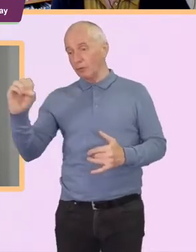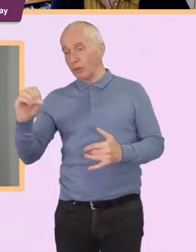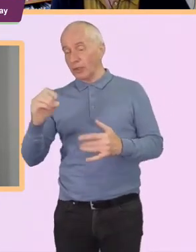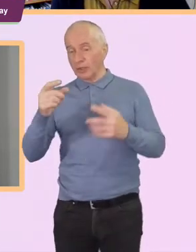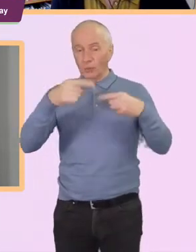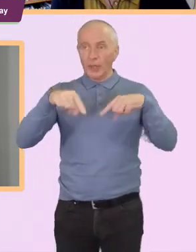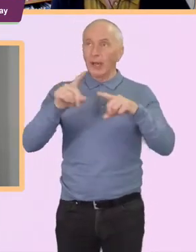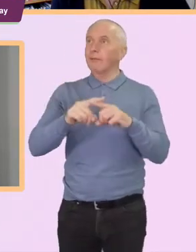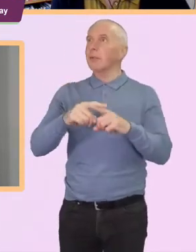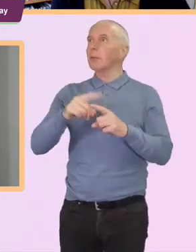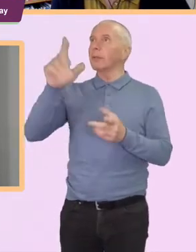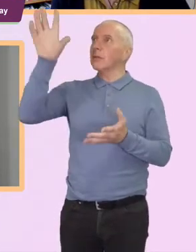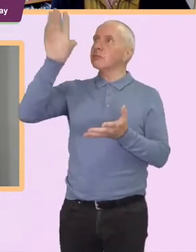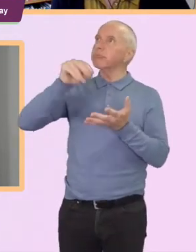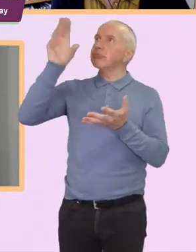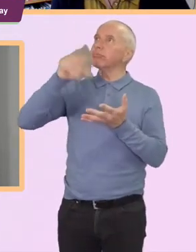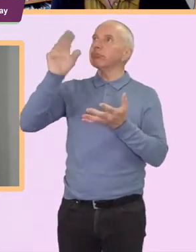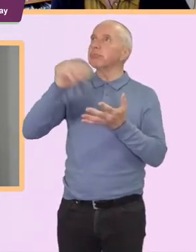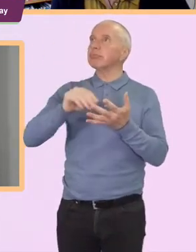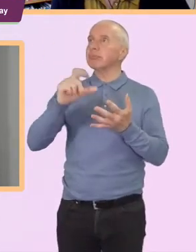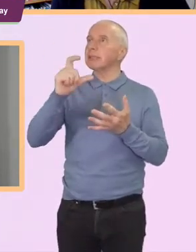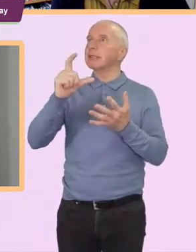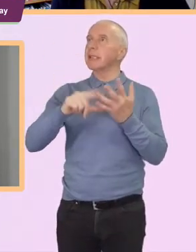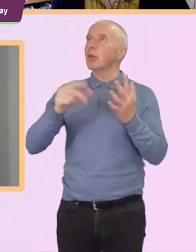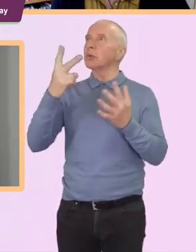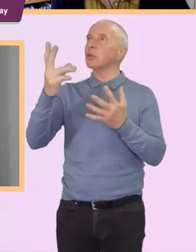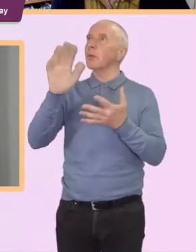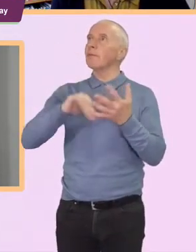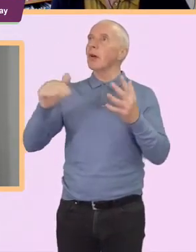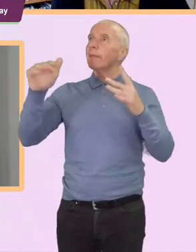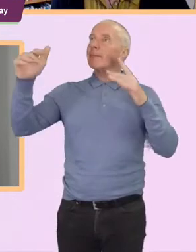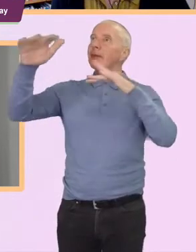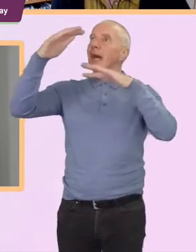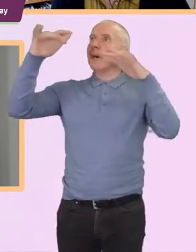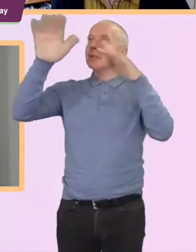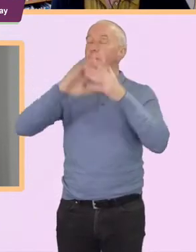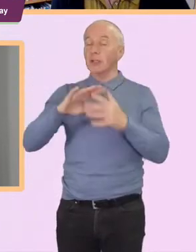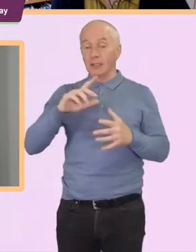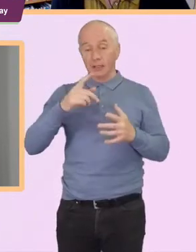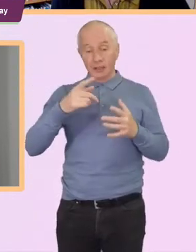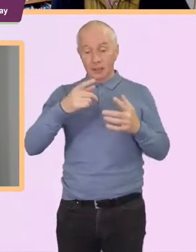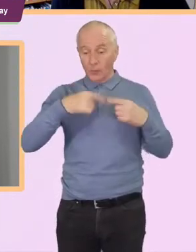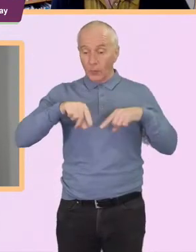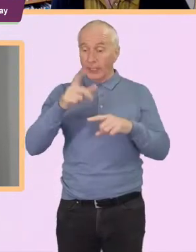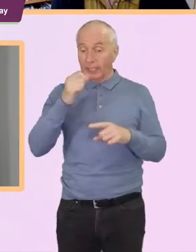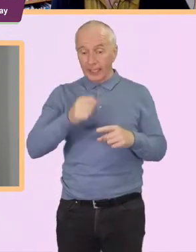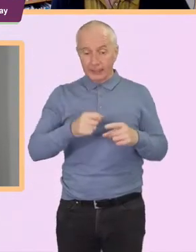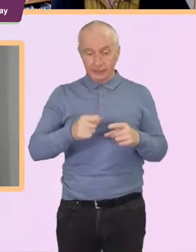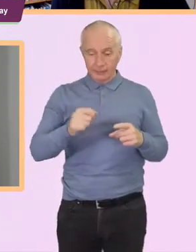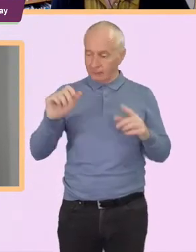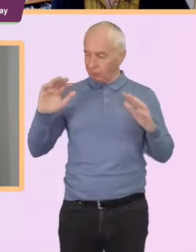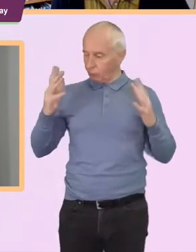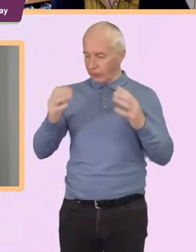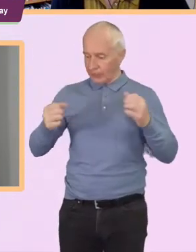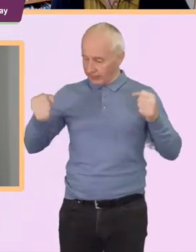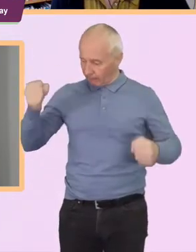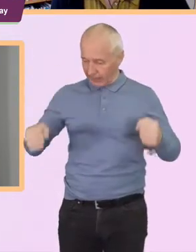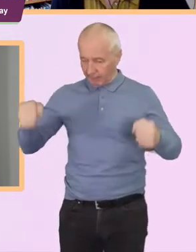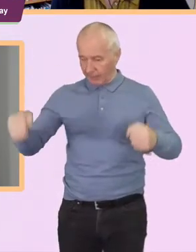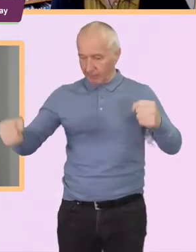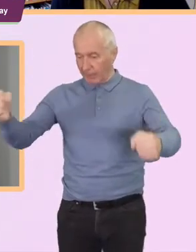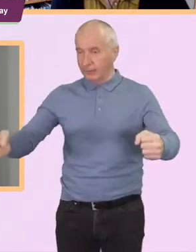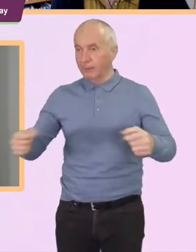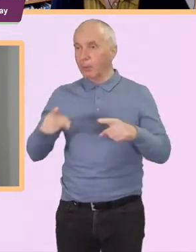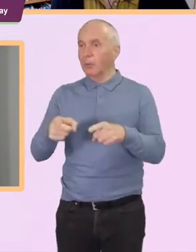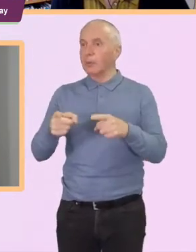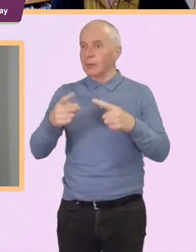atmosphere which we you know well we can do that by planting trees but that's probably not going to be enough. We don't know how to do that with our technology.